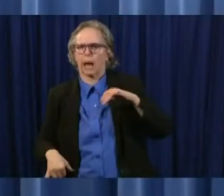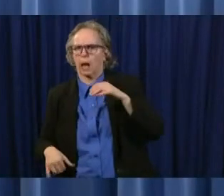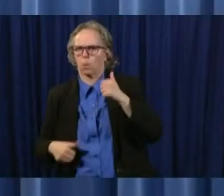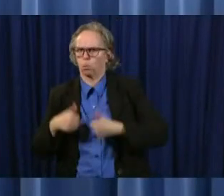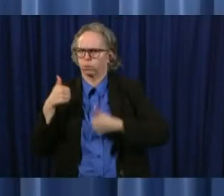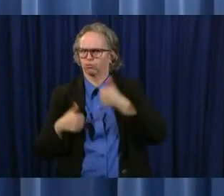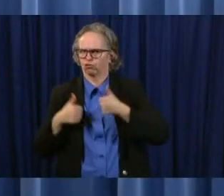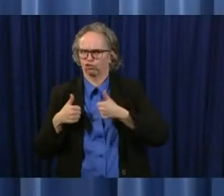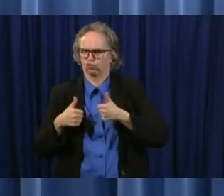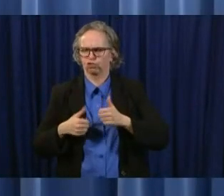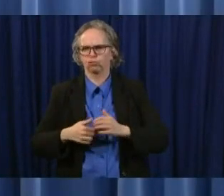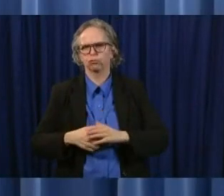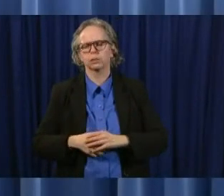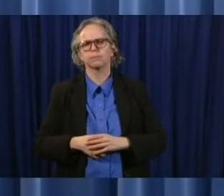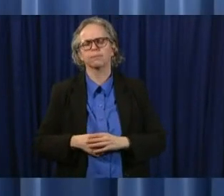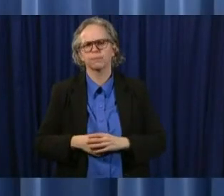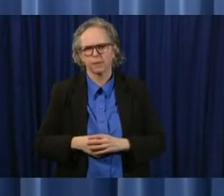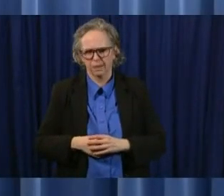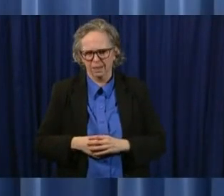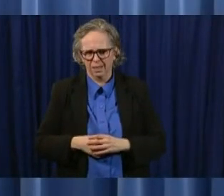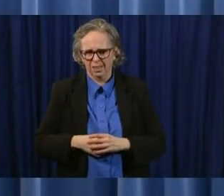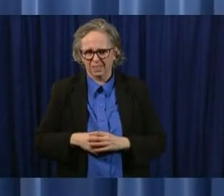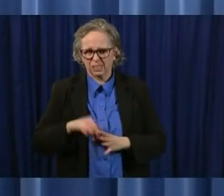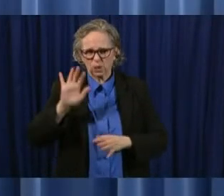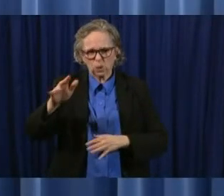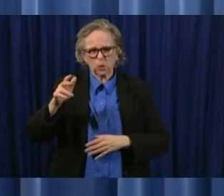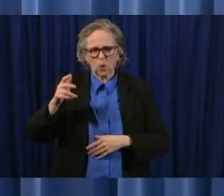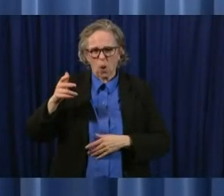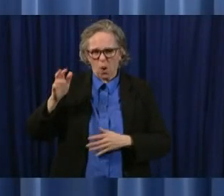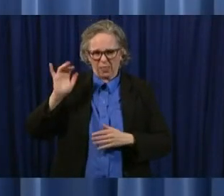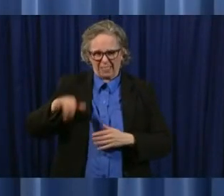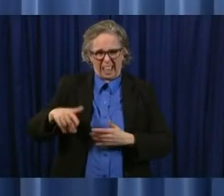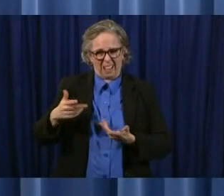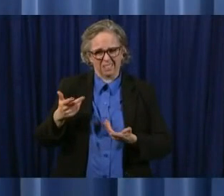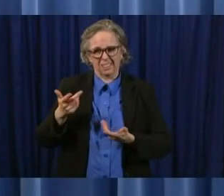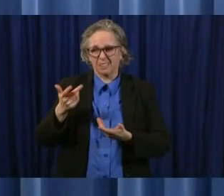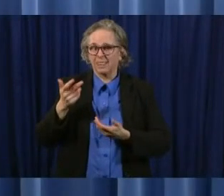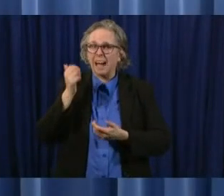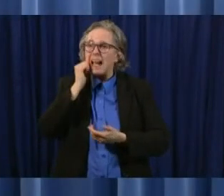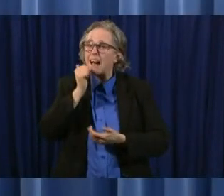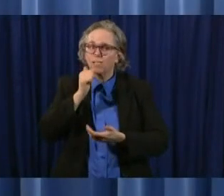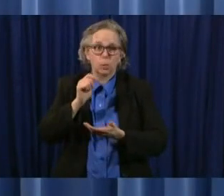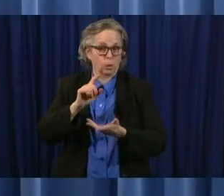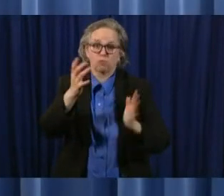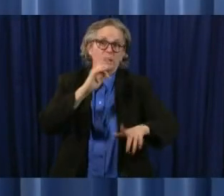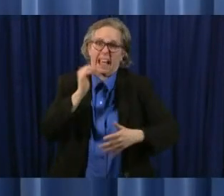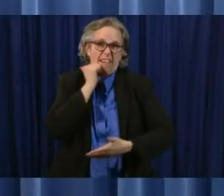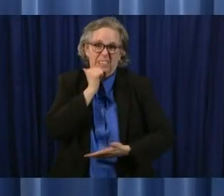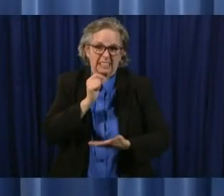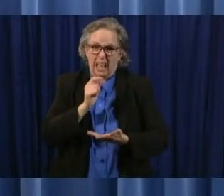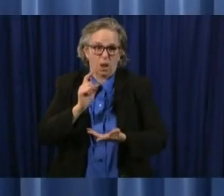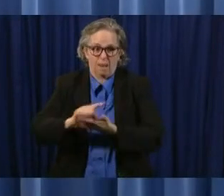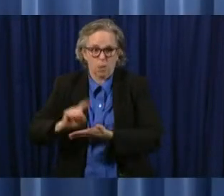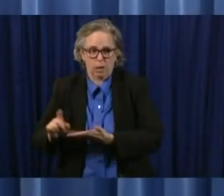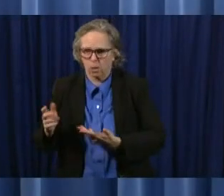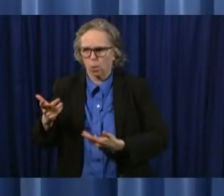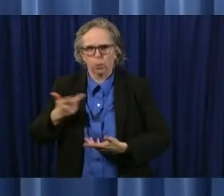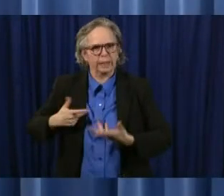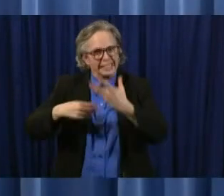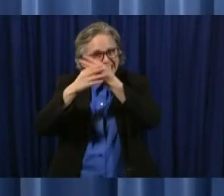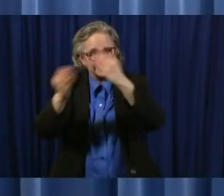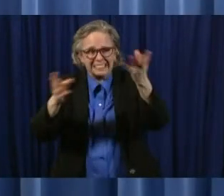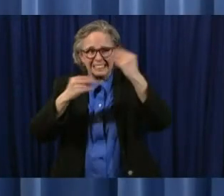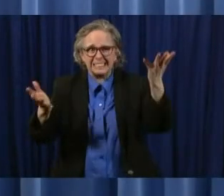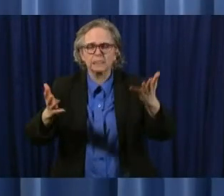and i and john have been trying every week every day uh to give you the best information that we had available at the